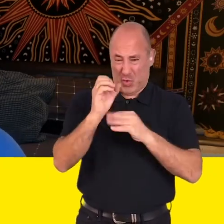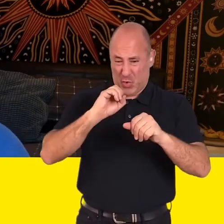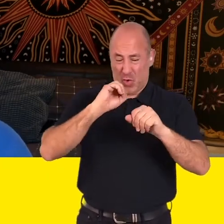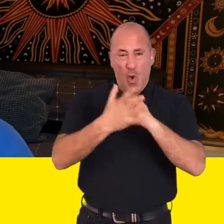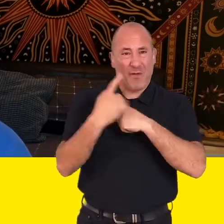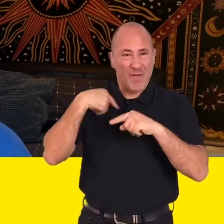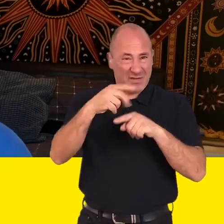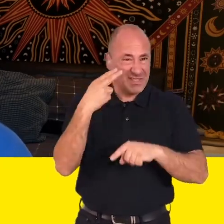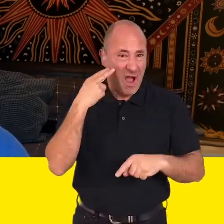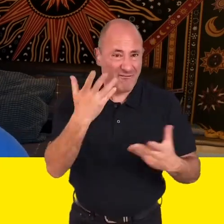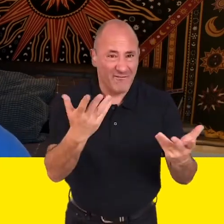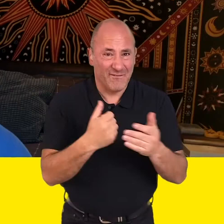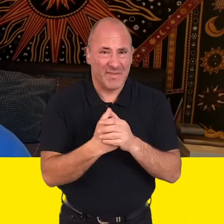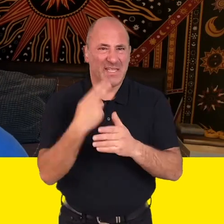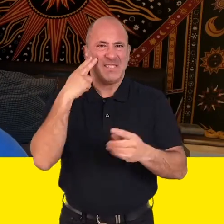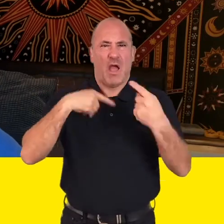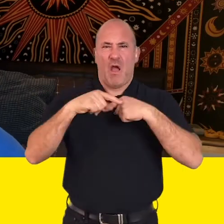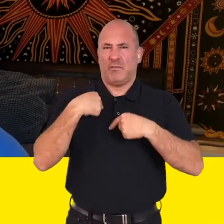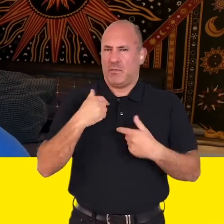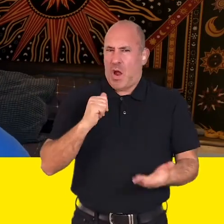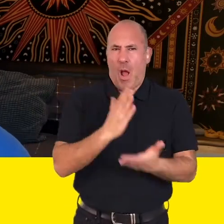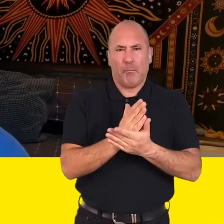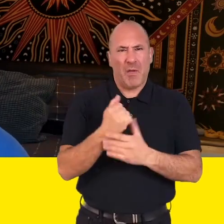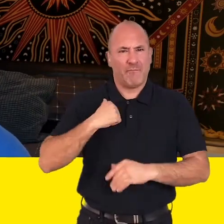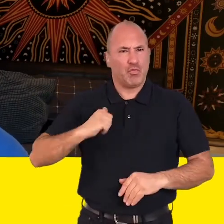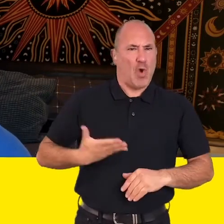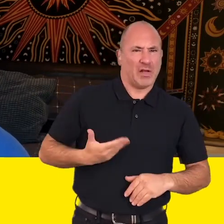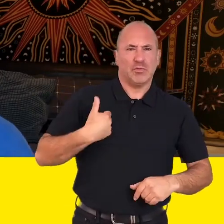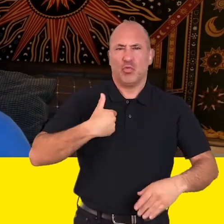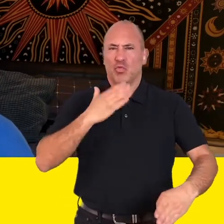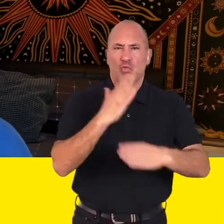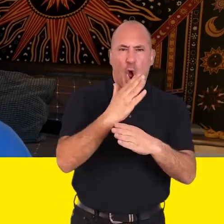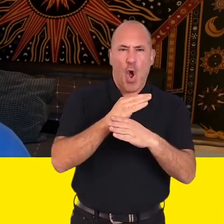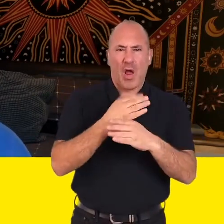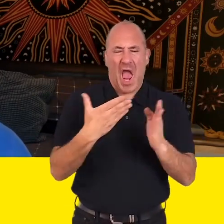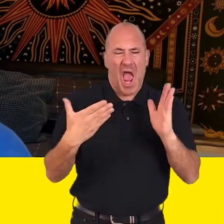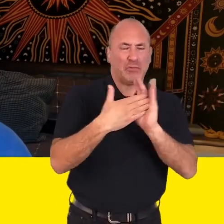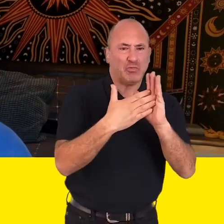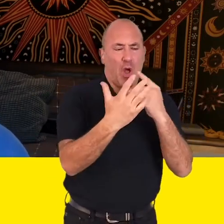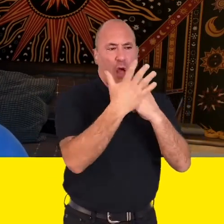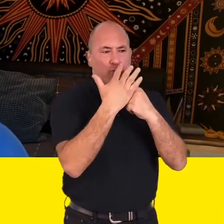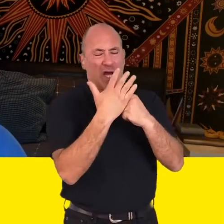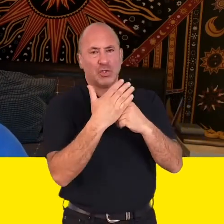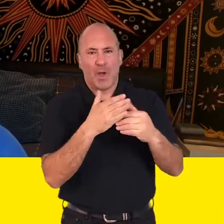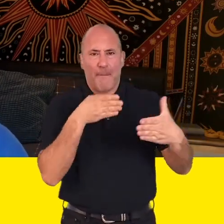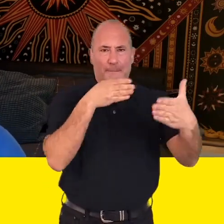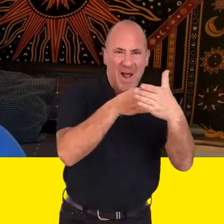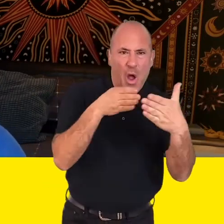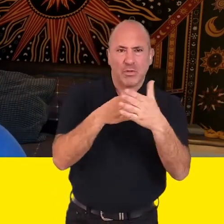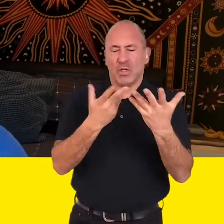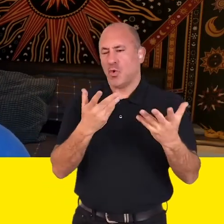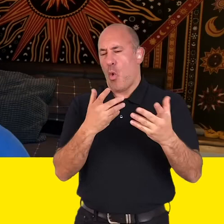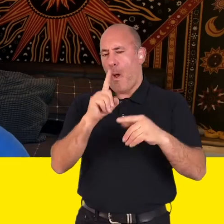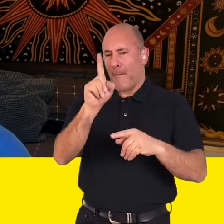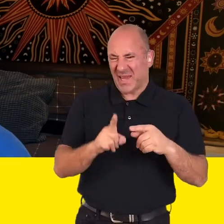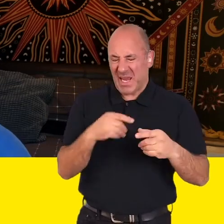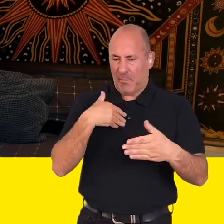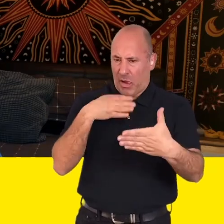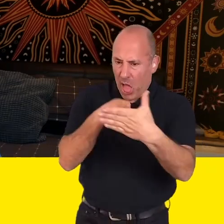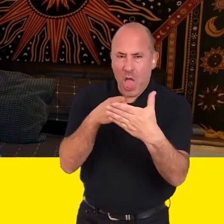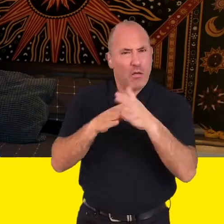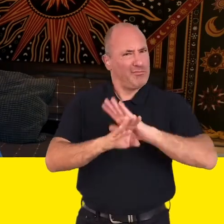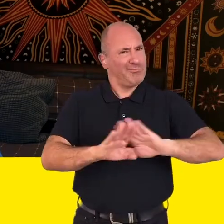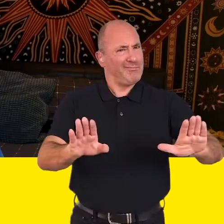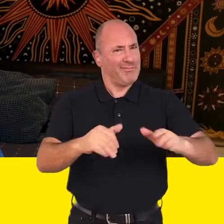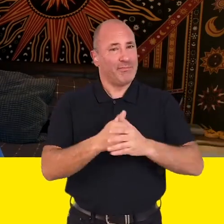pandemic. As deaf people we deserve and have a right to be able to work without any extra difficulty from the workplace that we're in or the people in it.